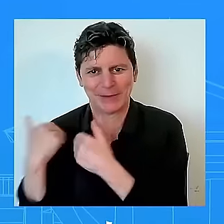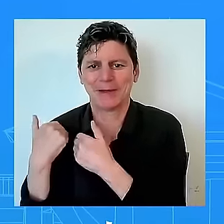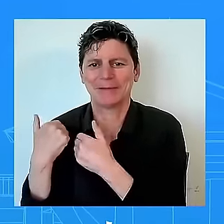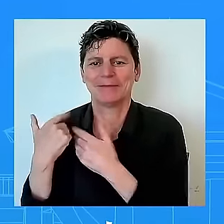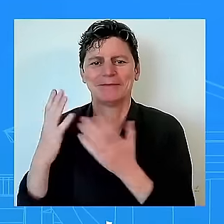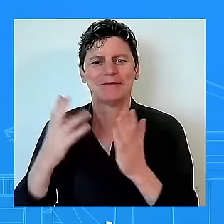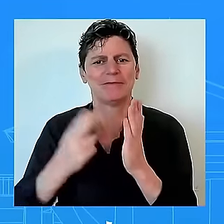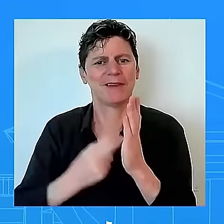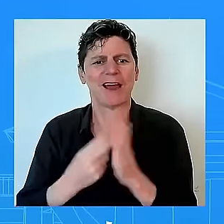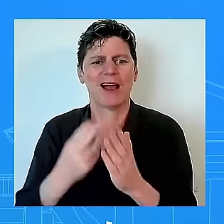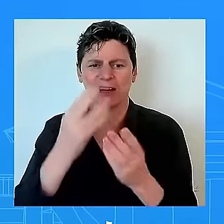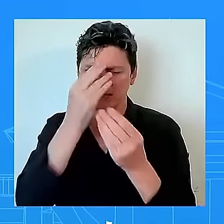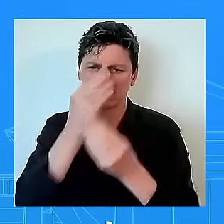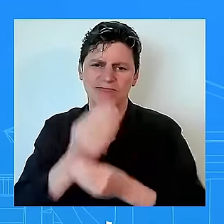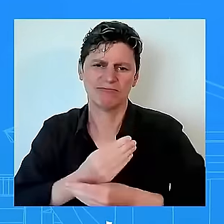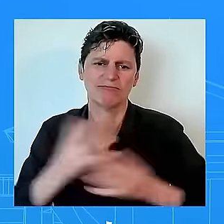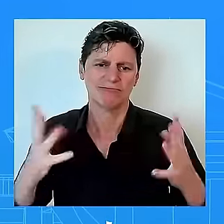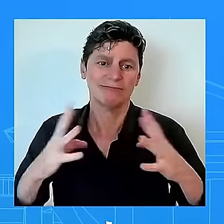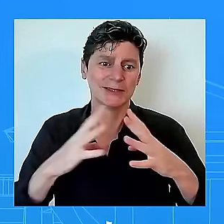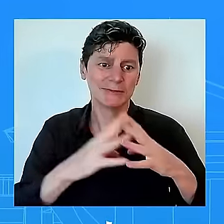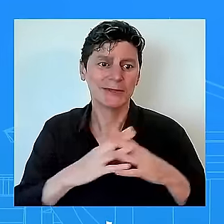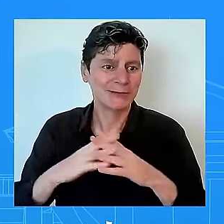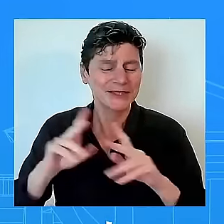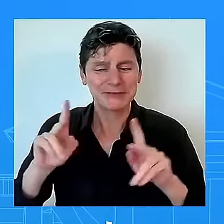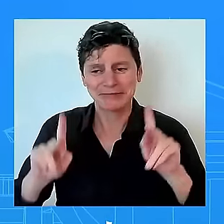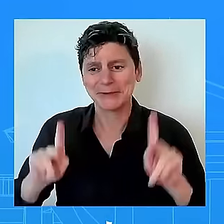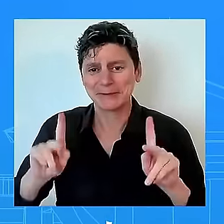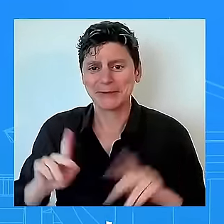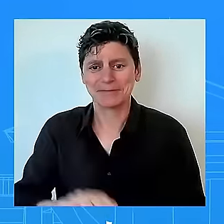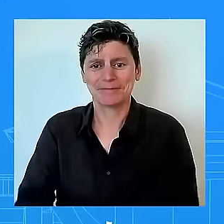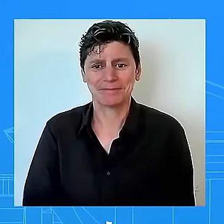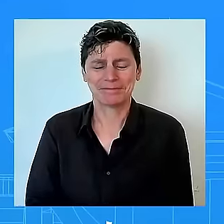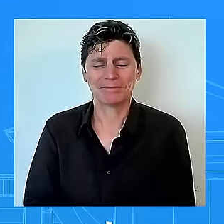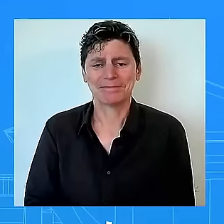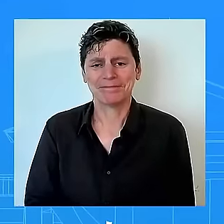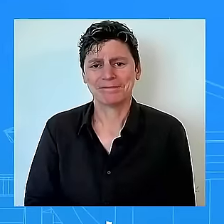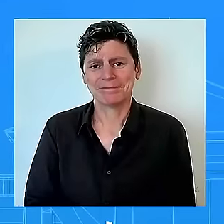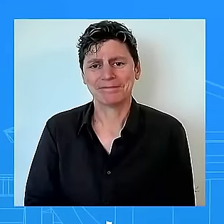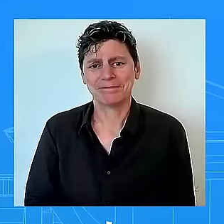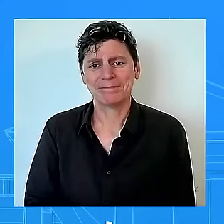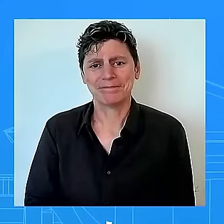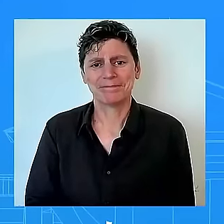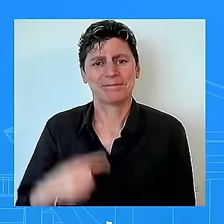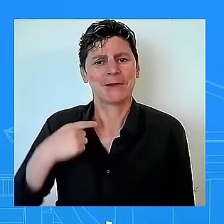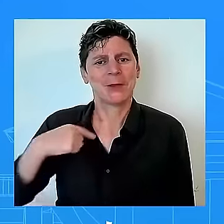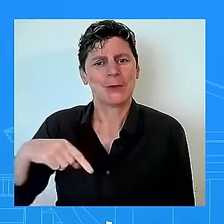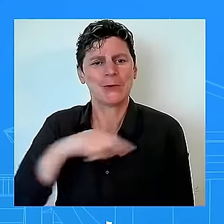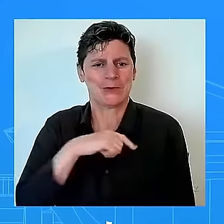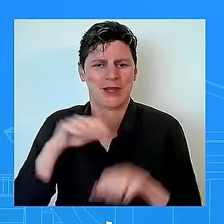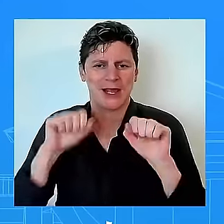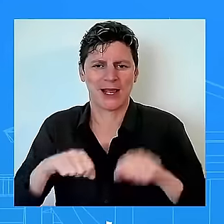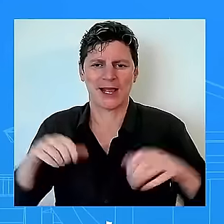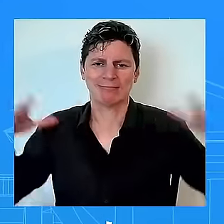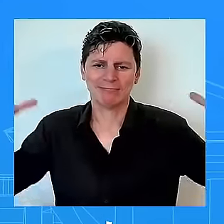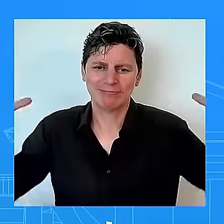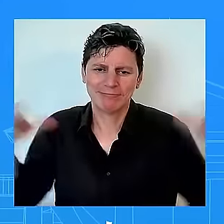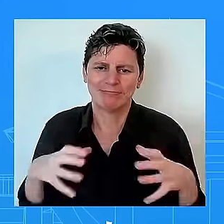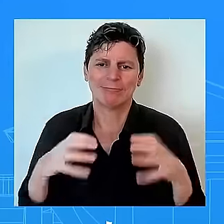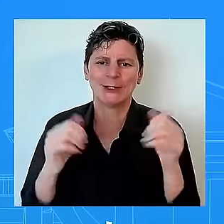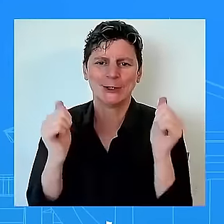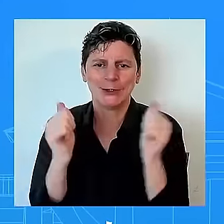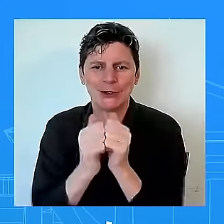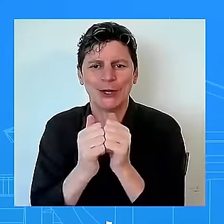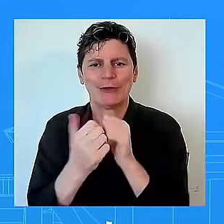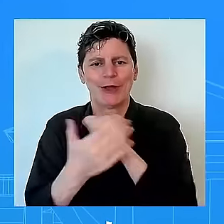so look we are we can as a country right we can have disagreements on issues